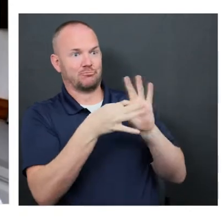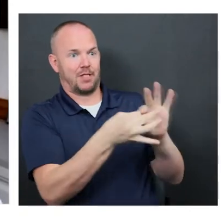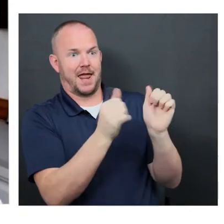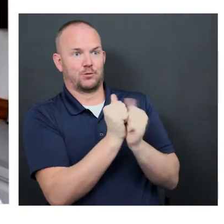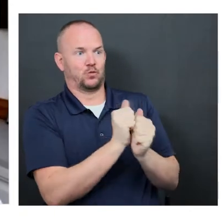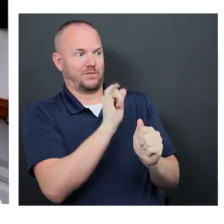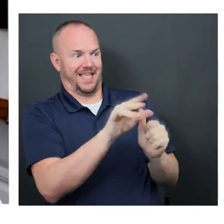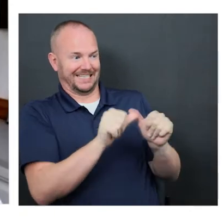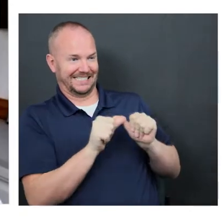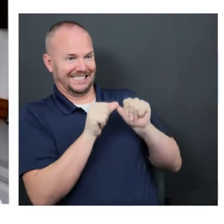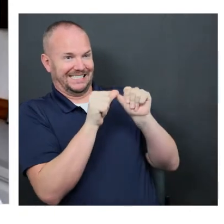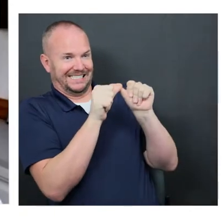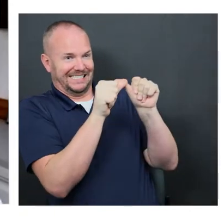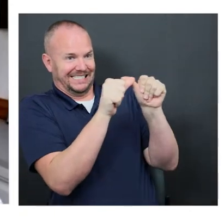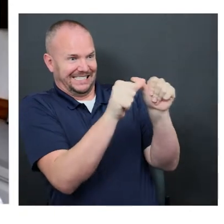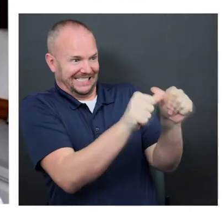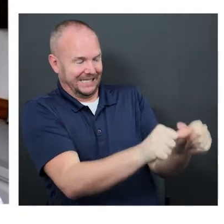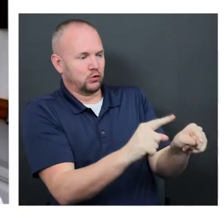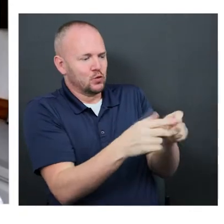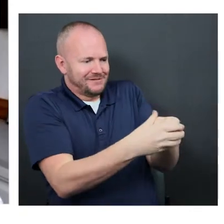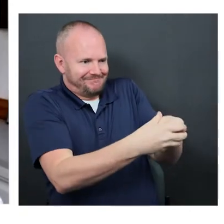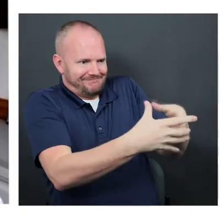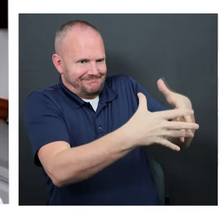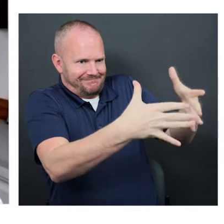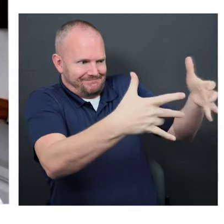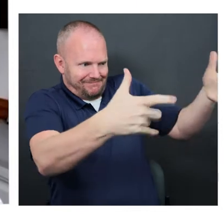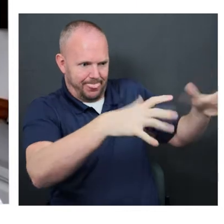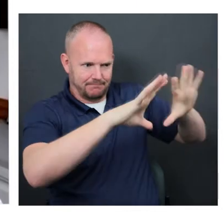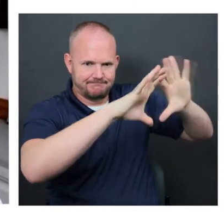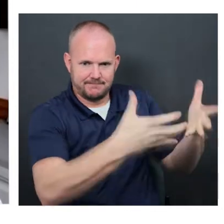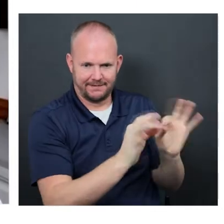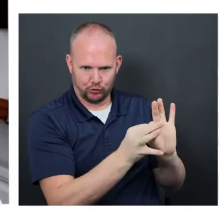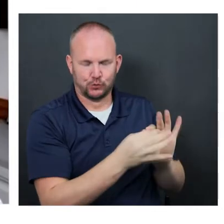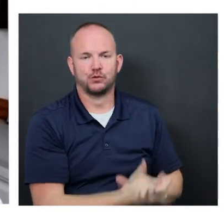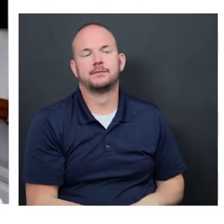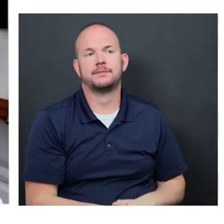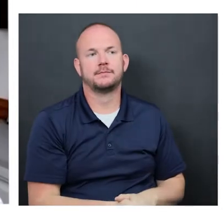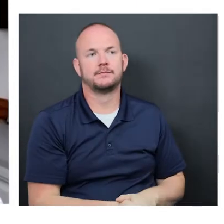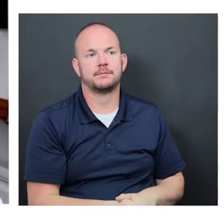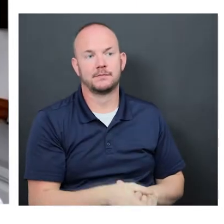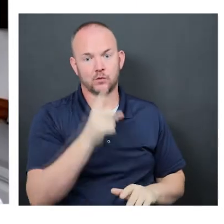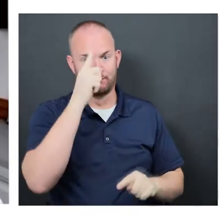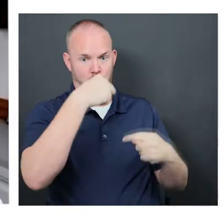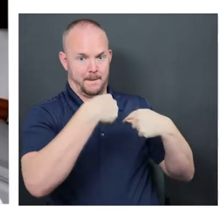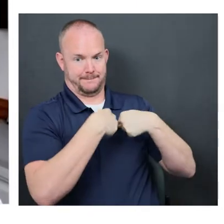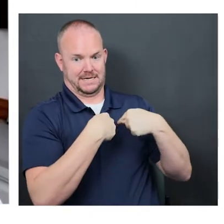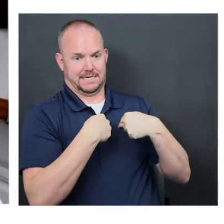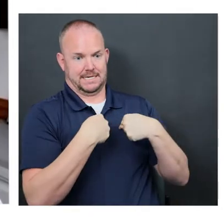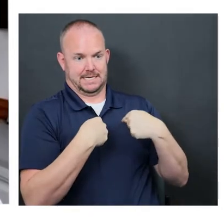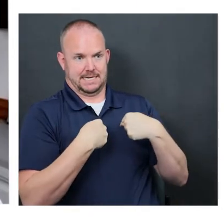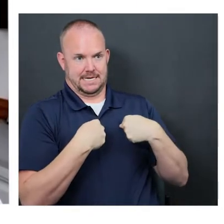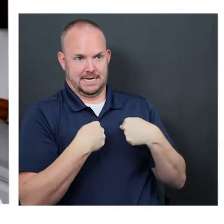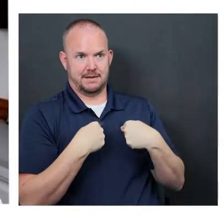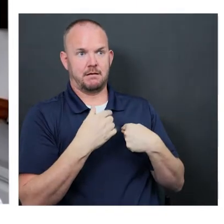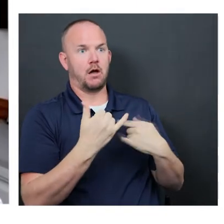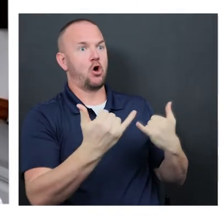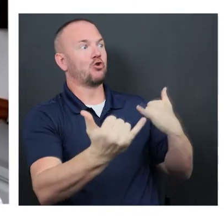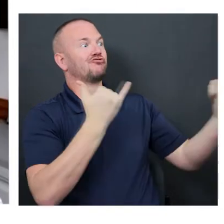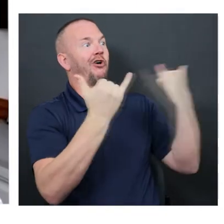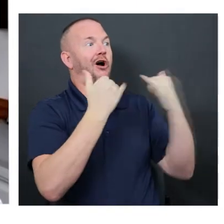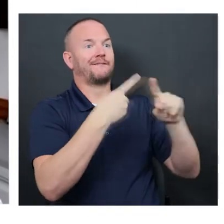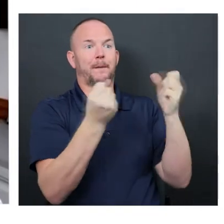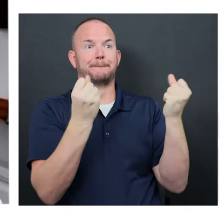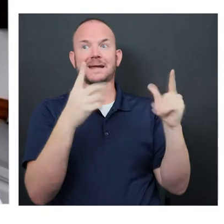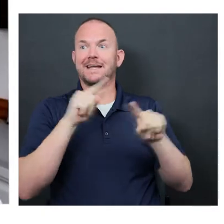continued growth of your interpreter department, right? So for me, the calls that I got